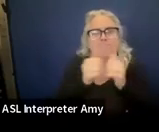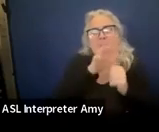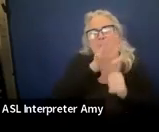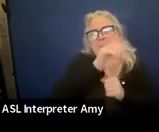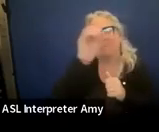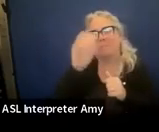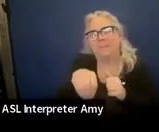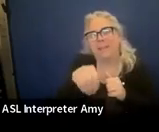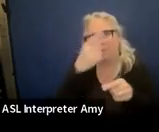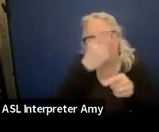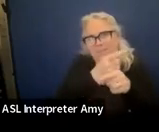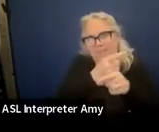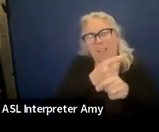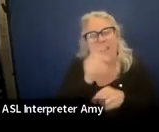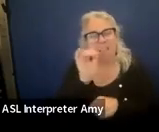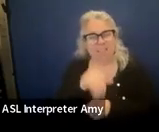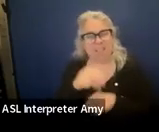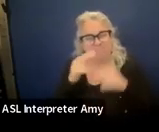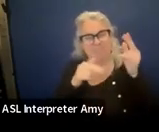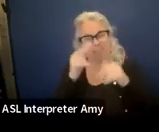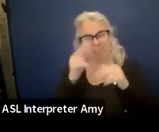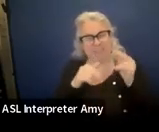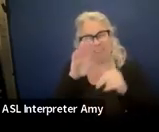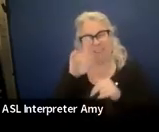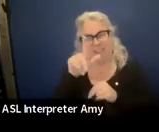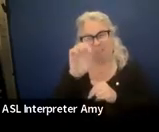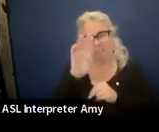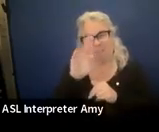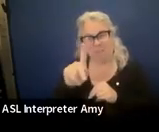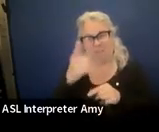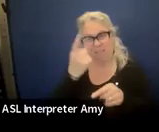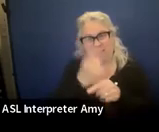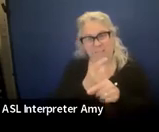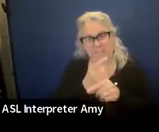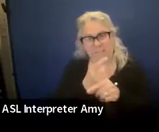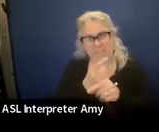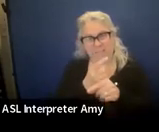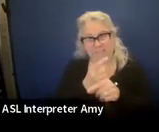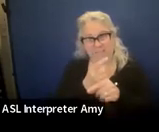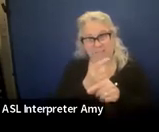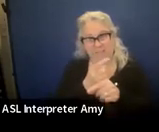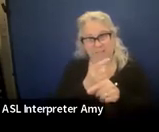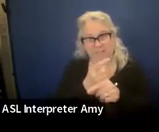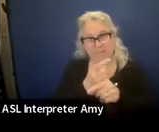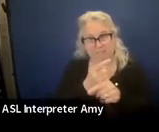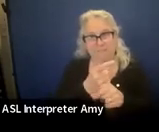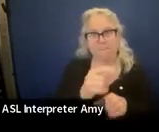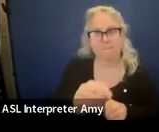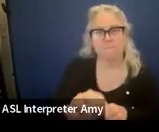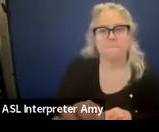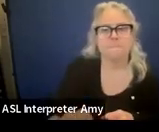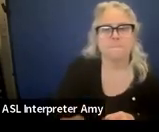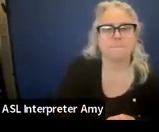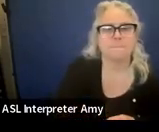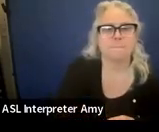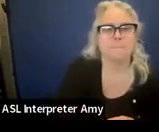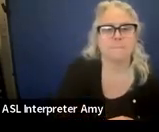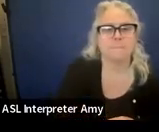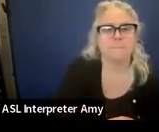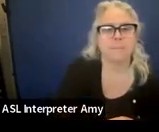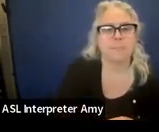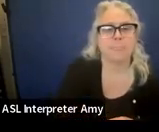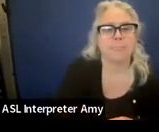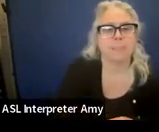accuracy. So wouldn't that just be those building blocks? Like I remember back in the day or a long time ago, they used to say, you know, a present